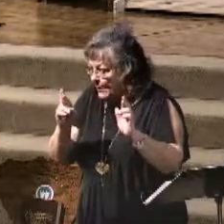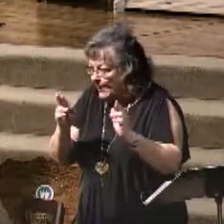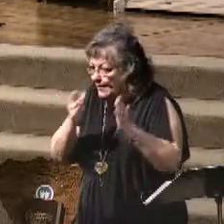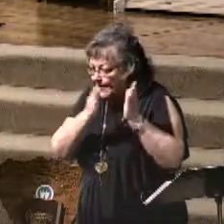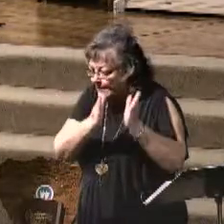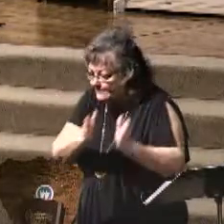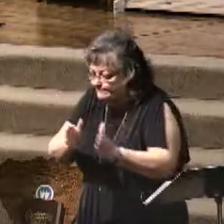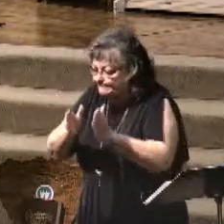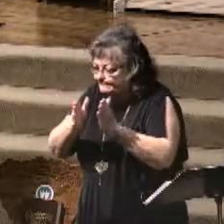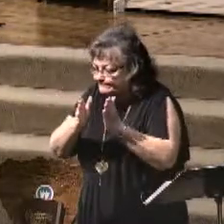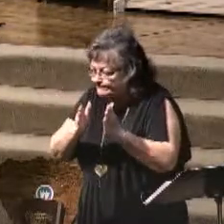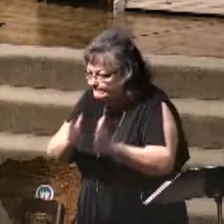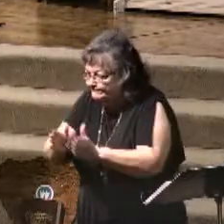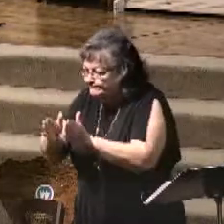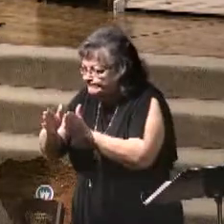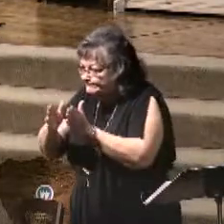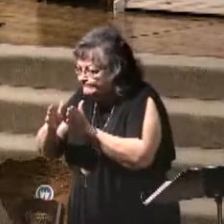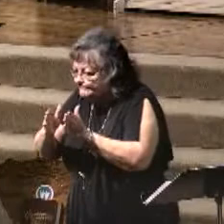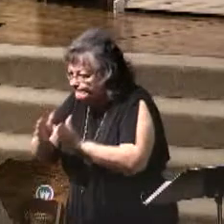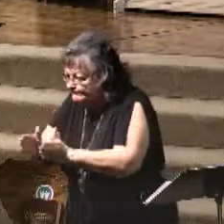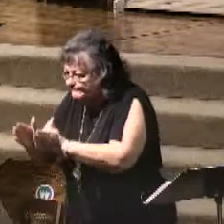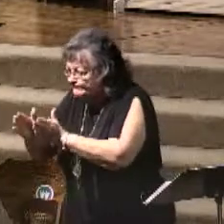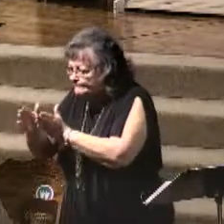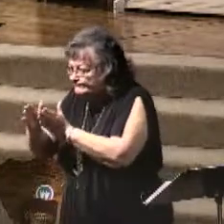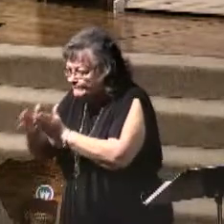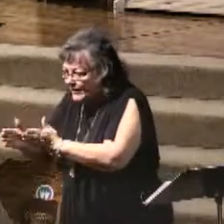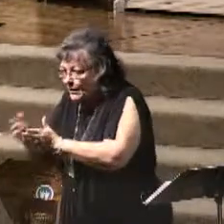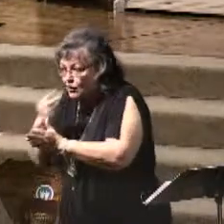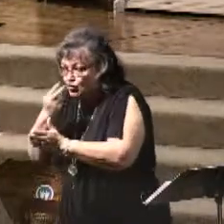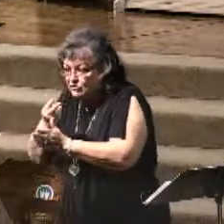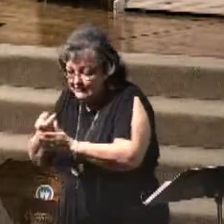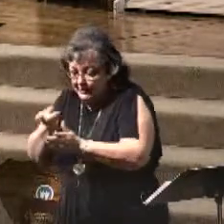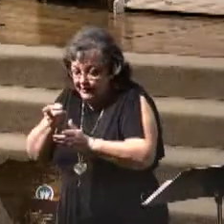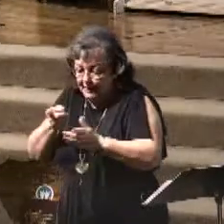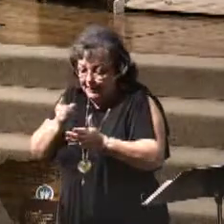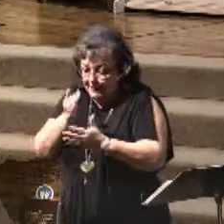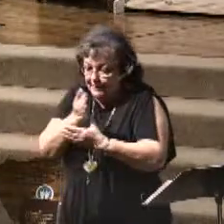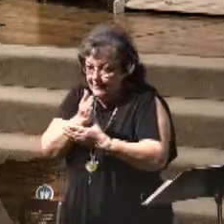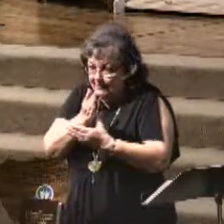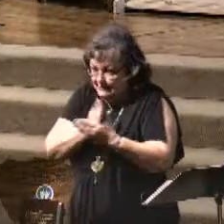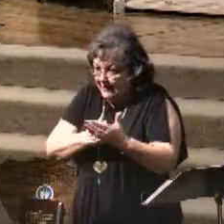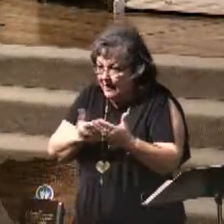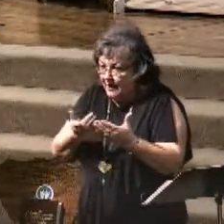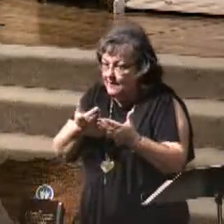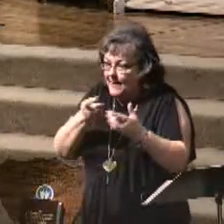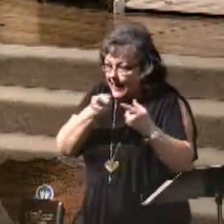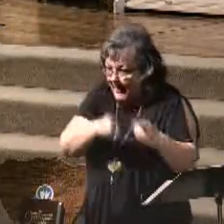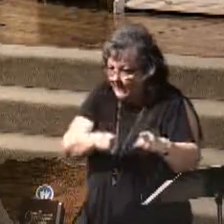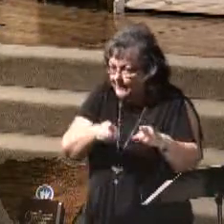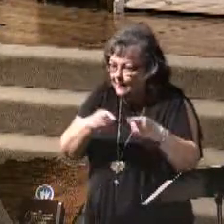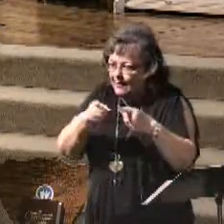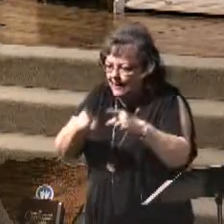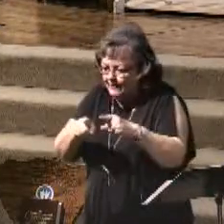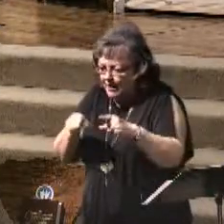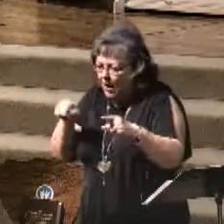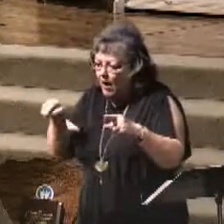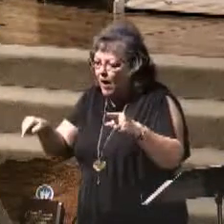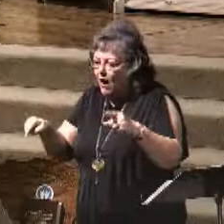means to us that our redemption is drawing nearer. Have you ever seen, when you go to the grocery store,